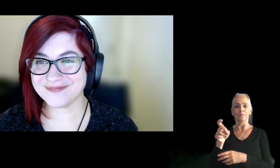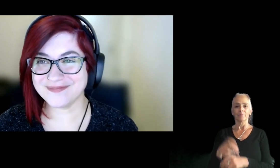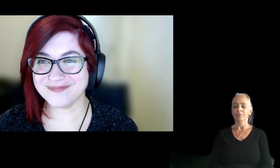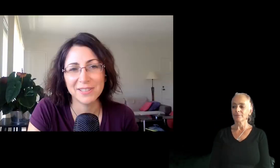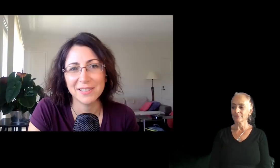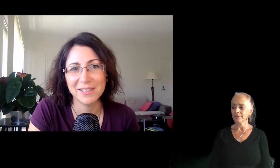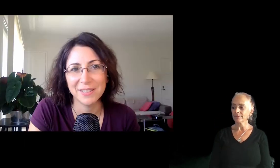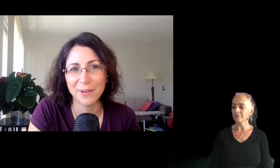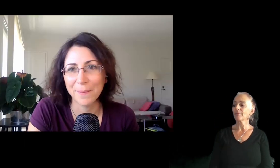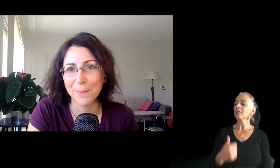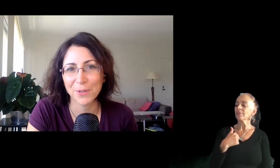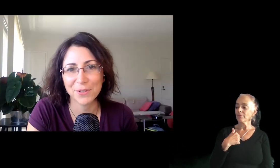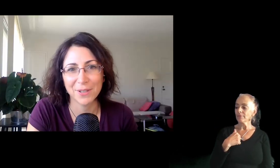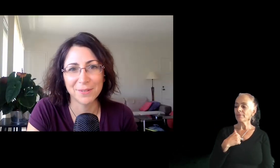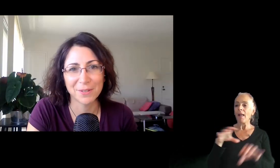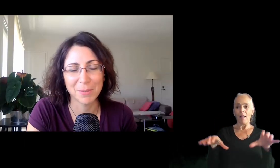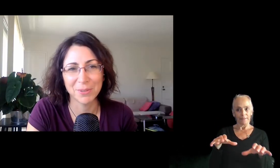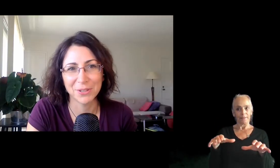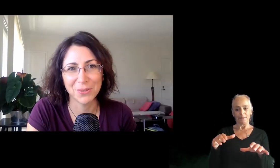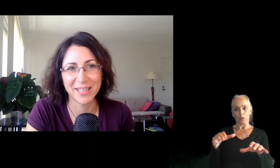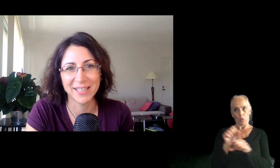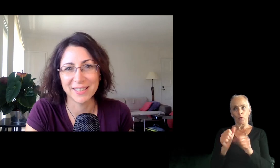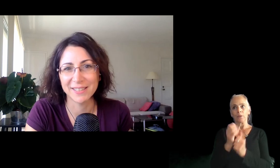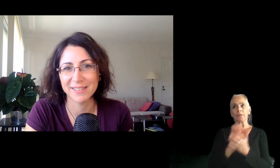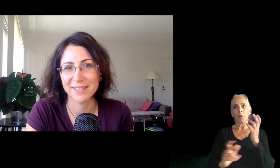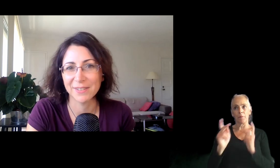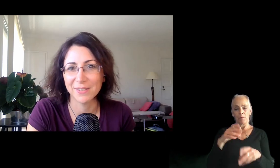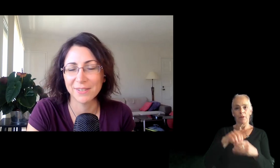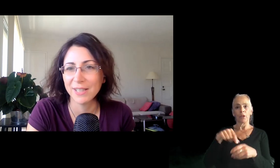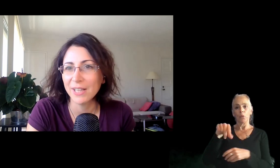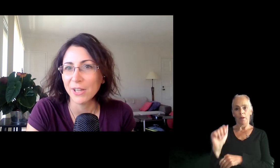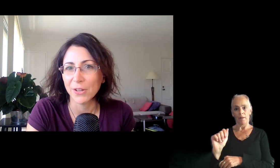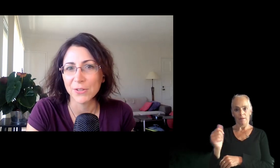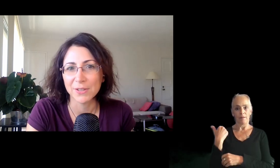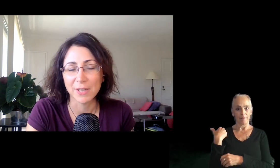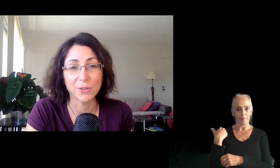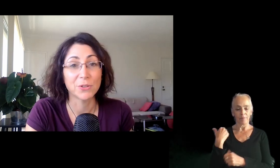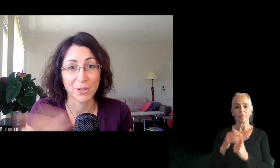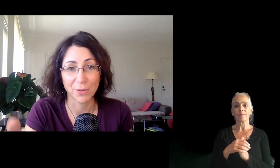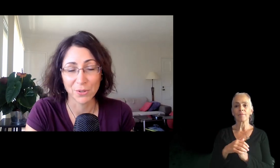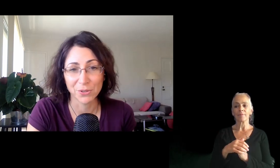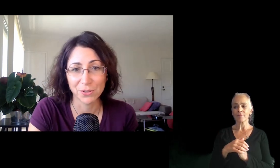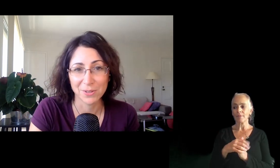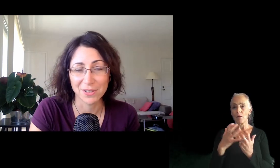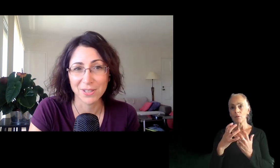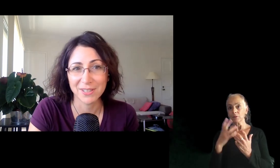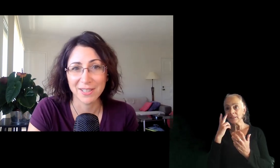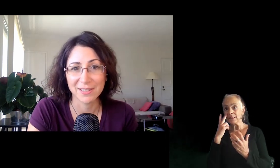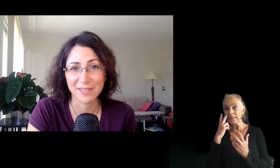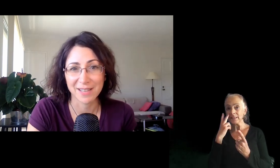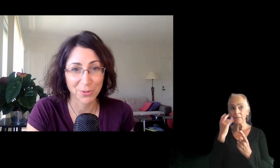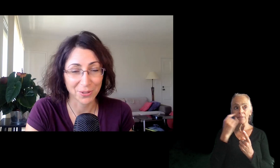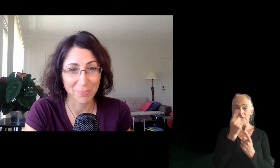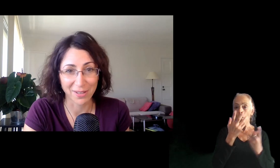Yeah. So I actually did, um, work, uh, with some people in QA and, uh, uh, uh, to see if they wanted to transition.